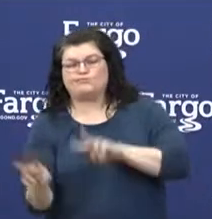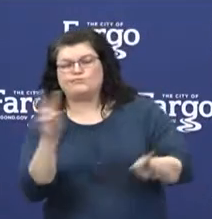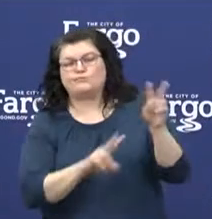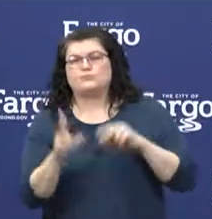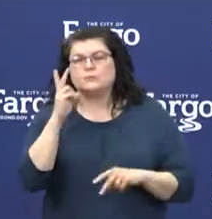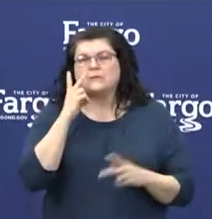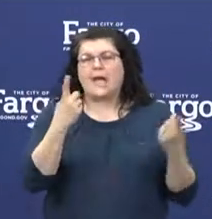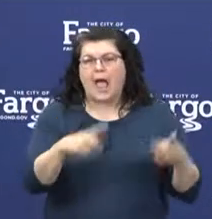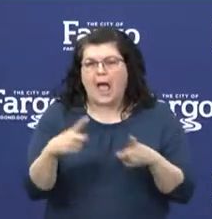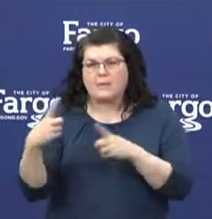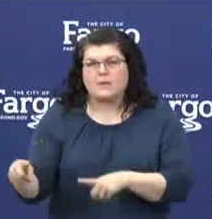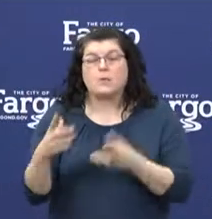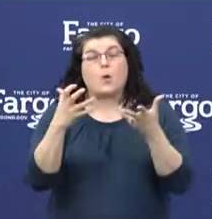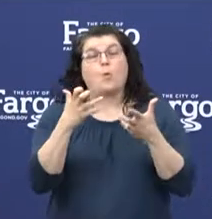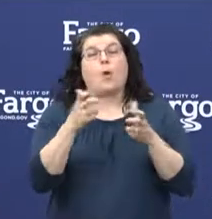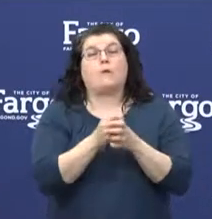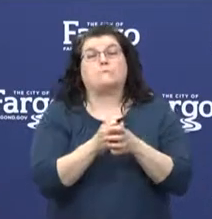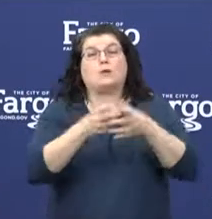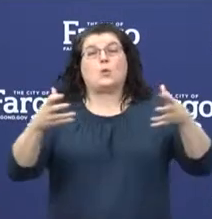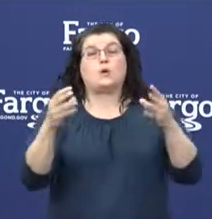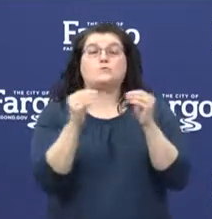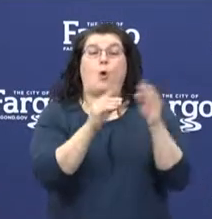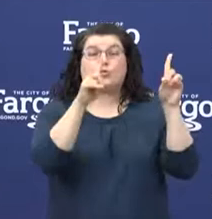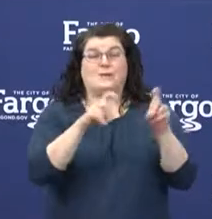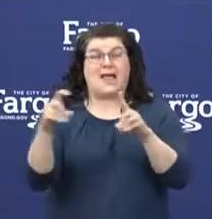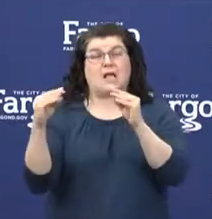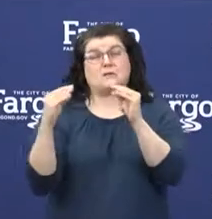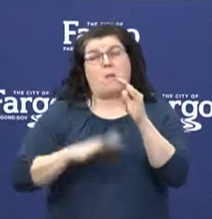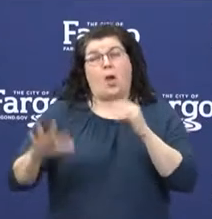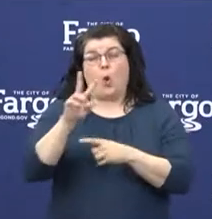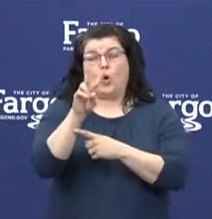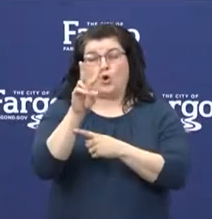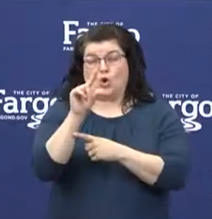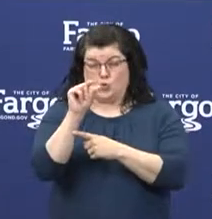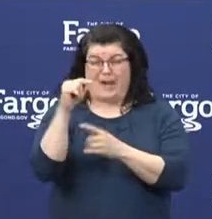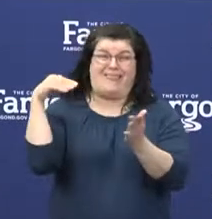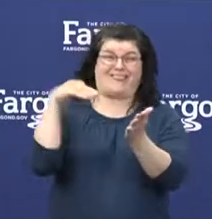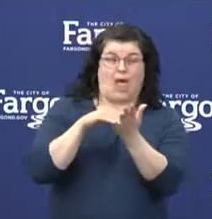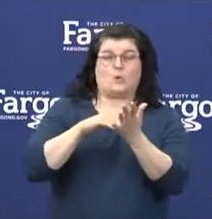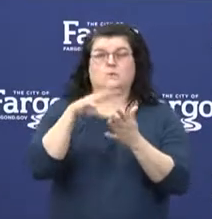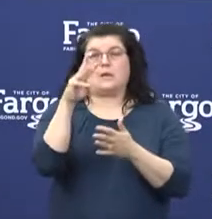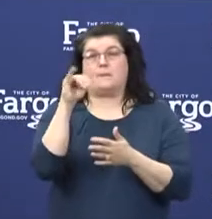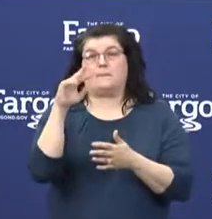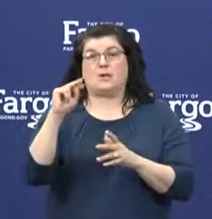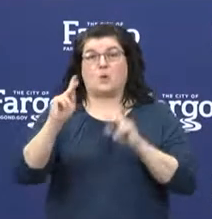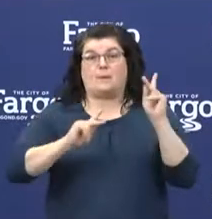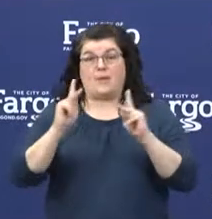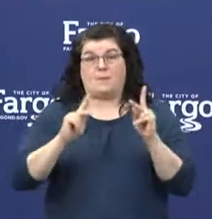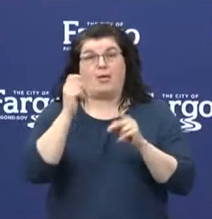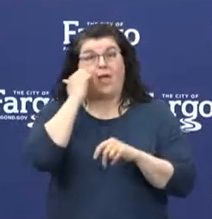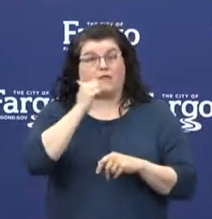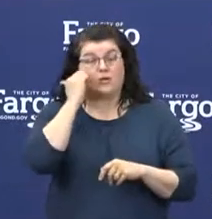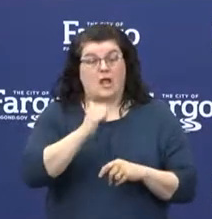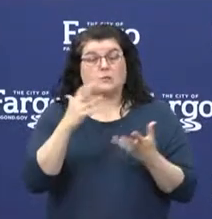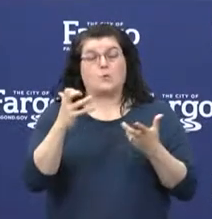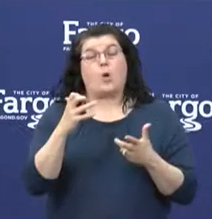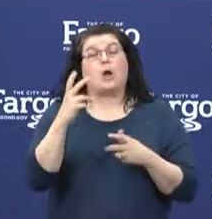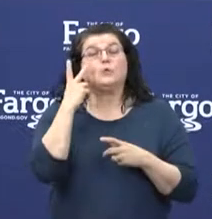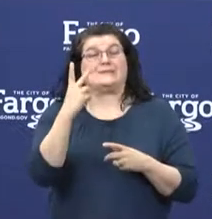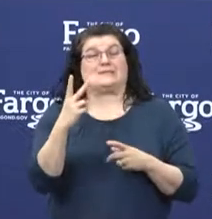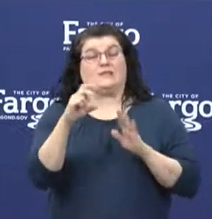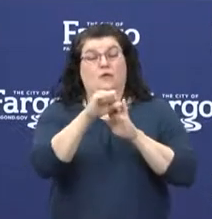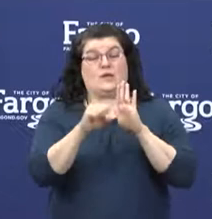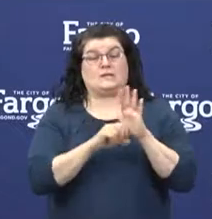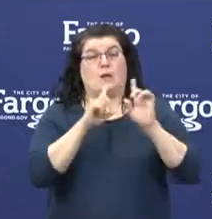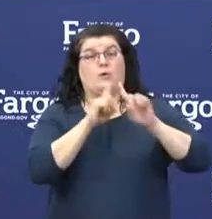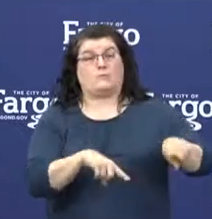capacity to test as many as 20,000 Minnesotans per day, this increased testing and tracing will support the state's response